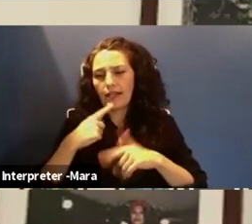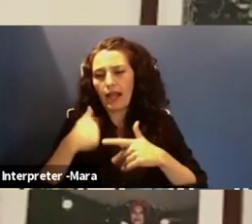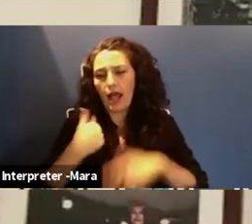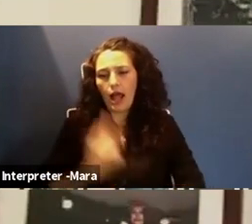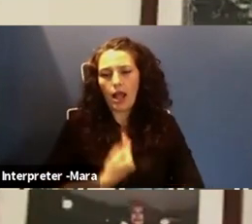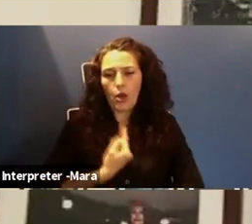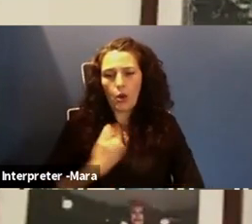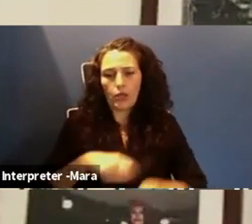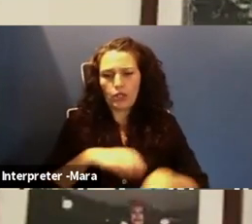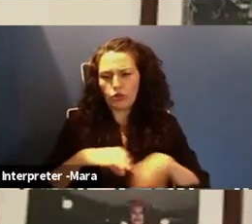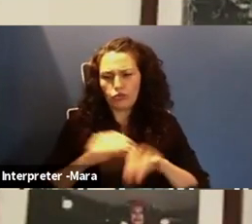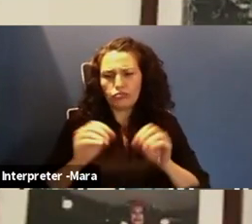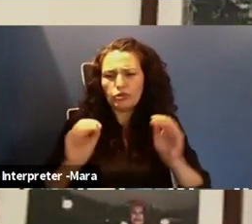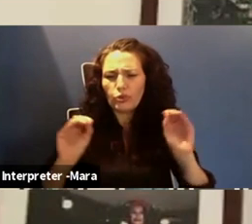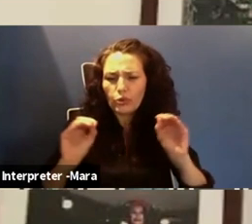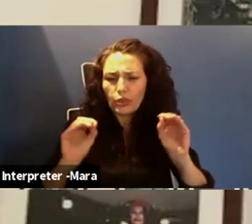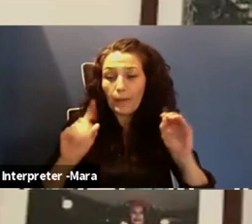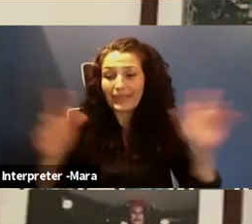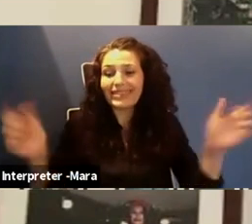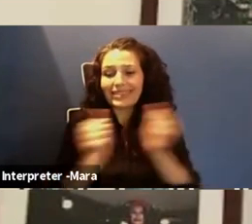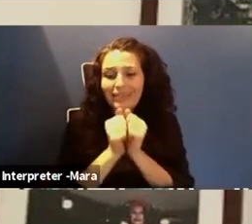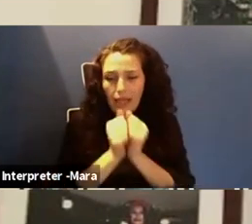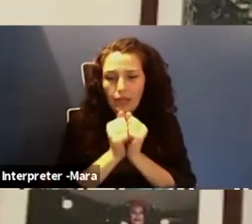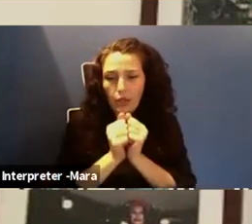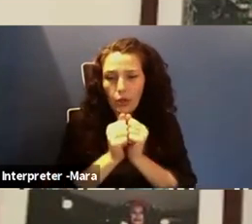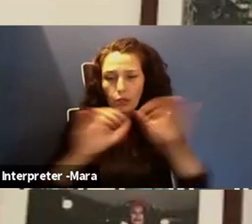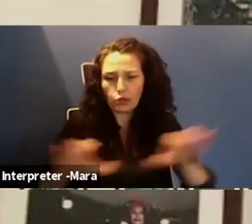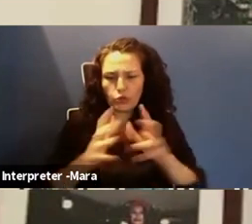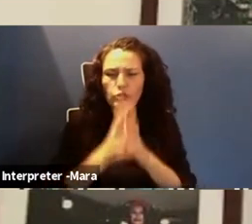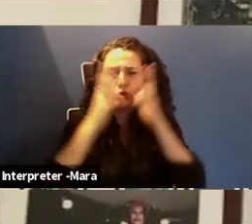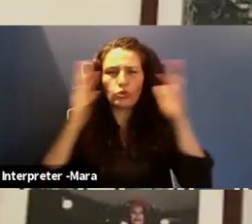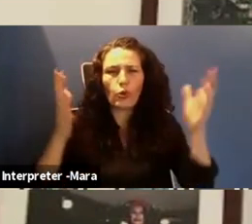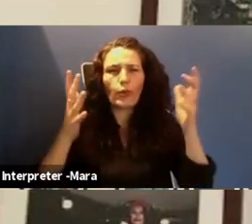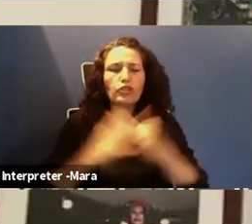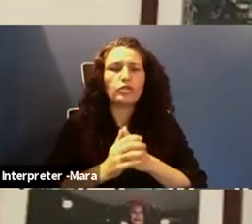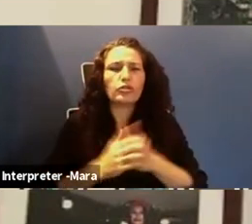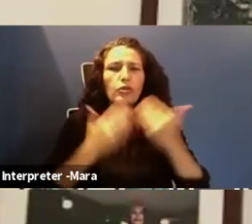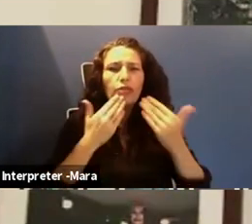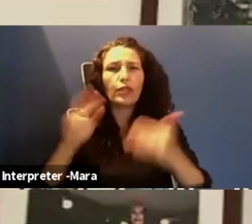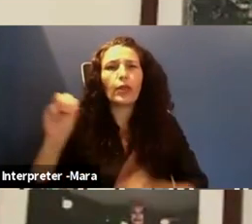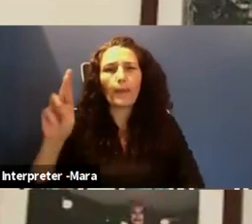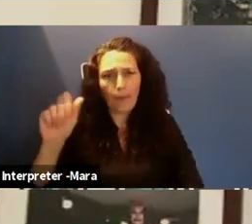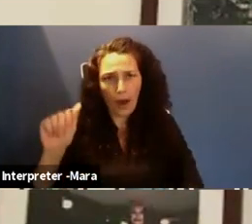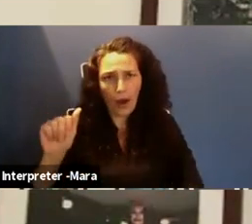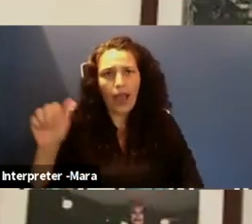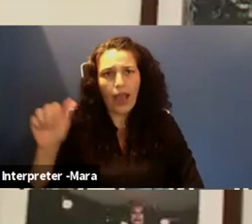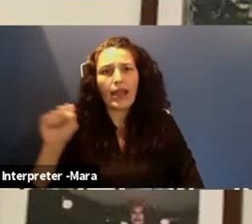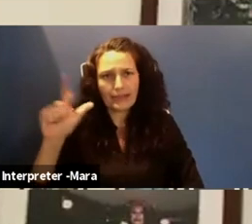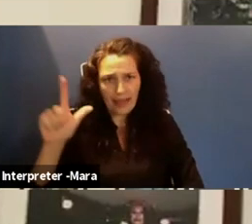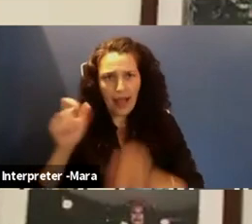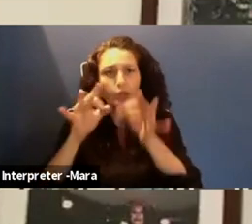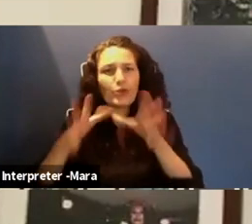together. We can do so much. And I really want to thank, uh, Mara, our ASL interpreter,